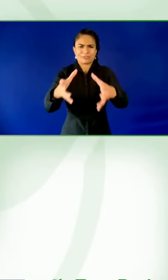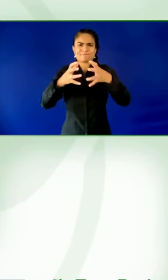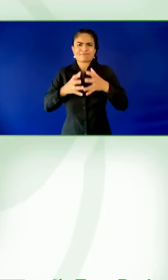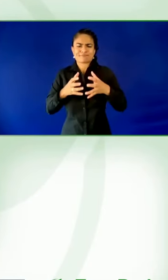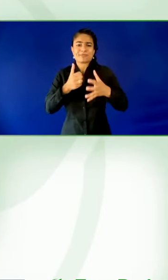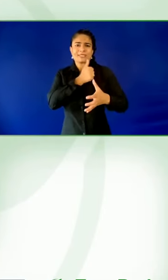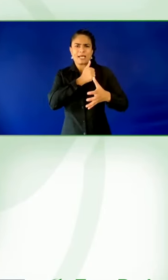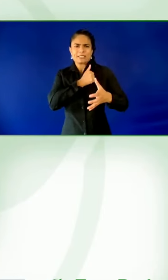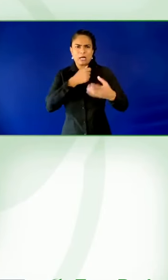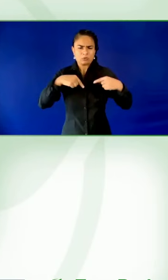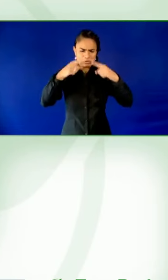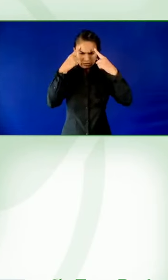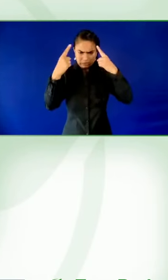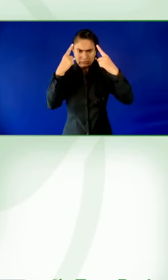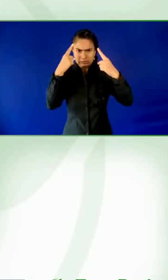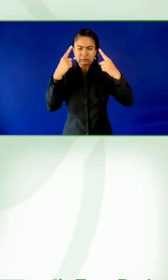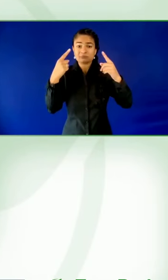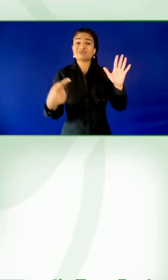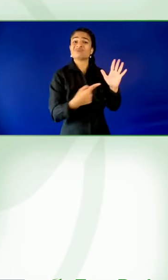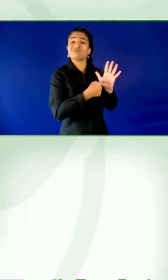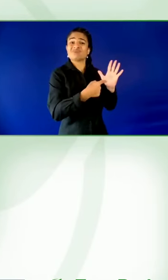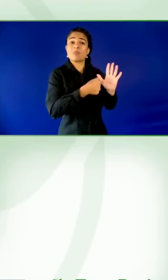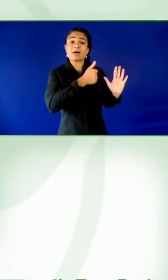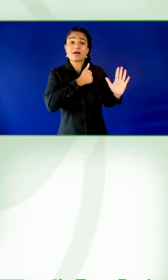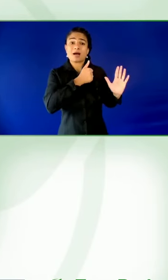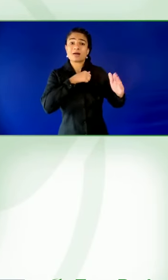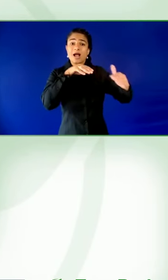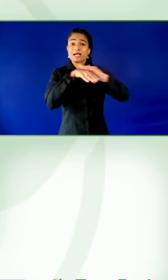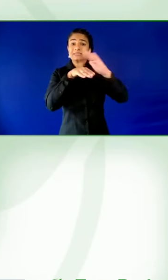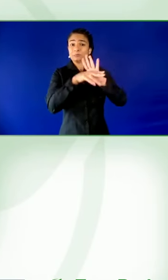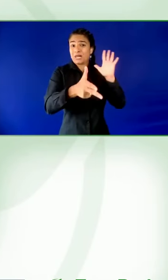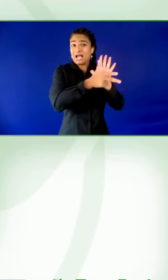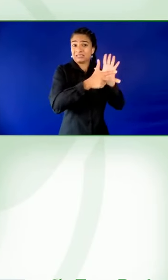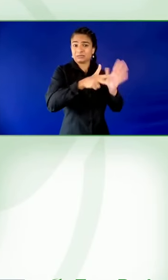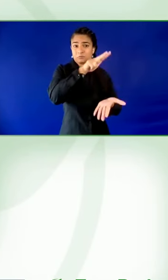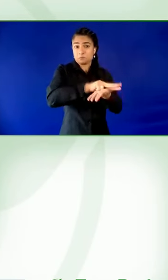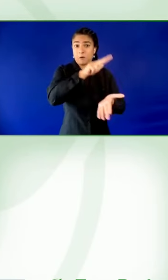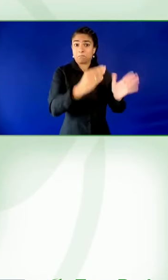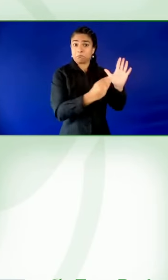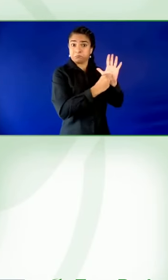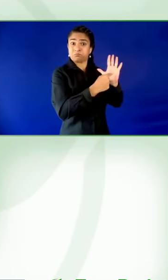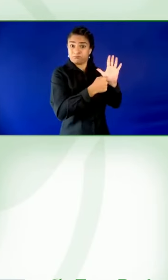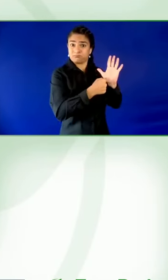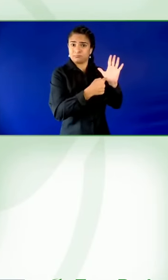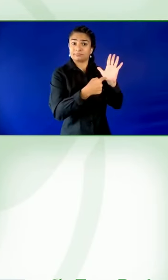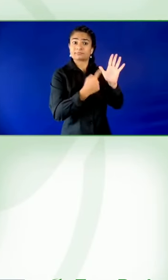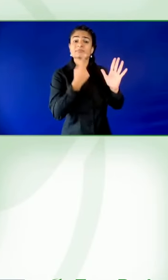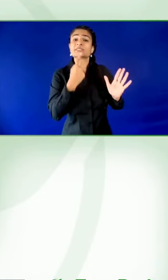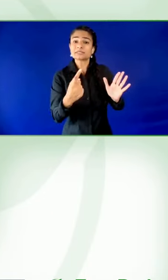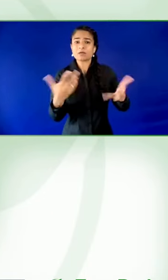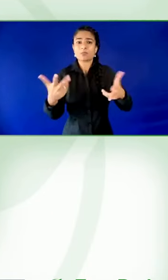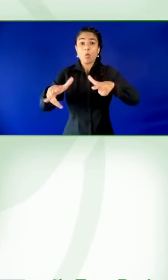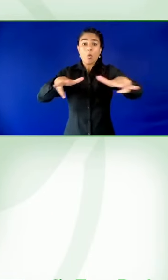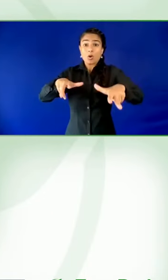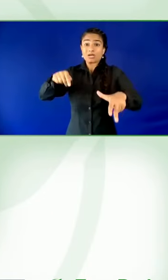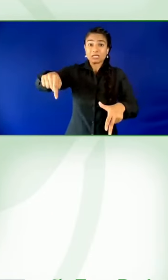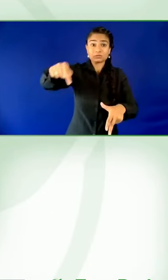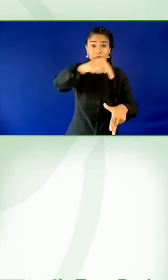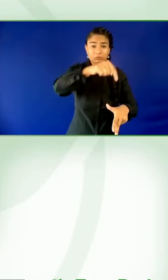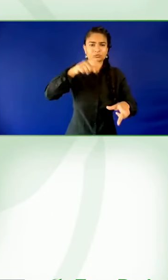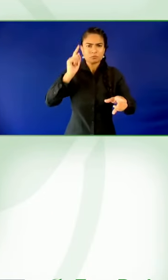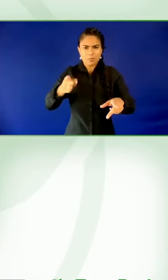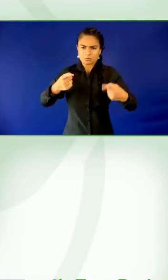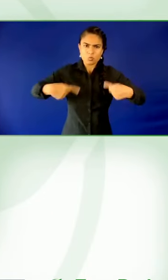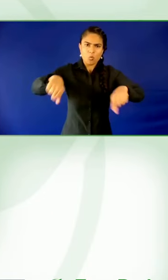coming together with our Canadian Banking Association to discuss accessibility and with other federally regulated